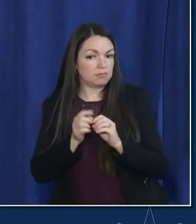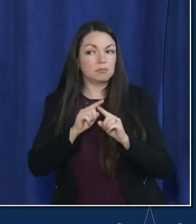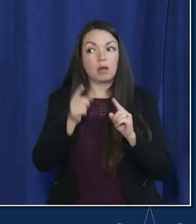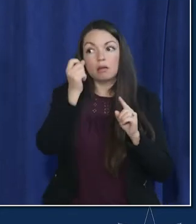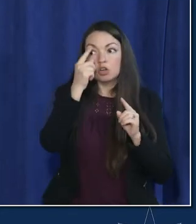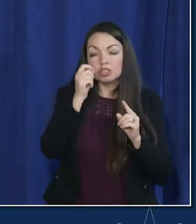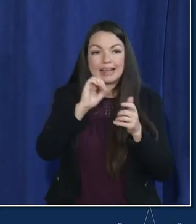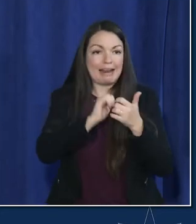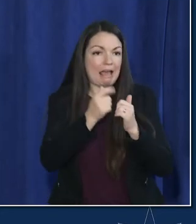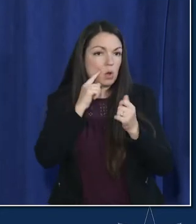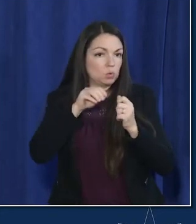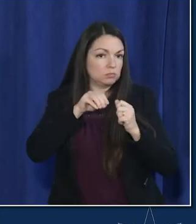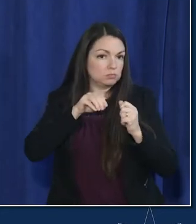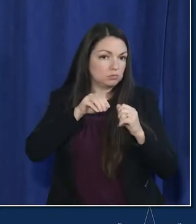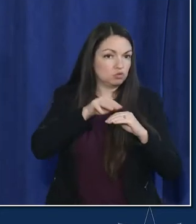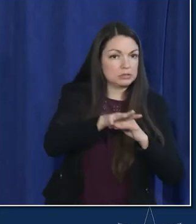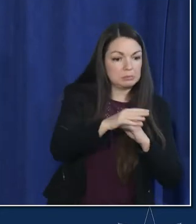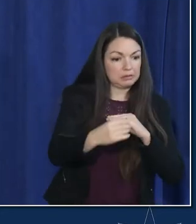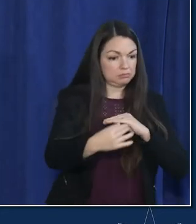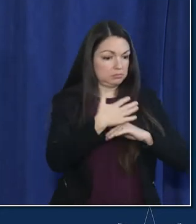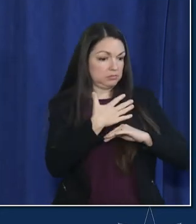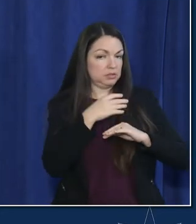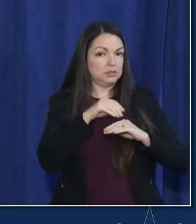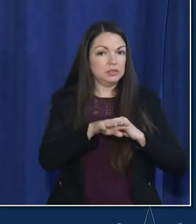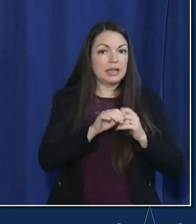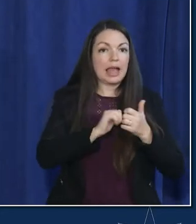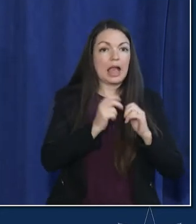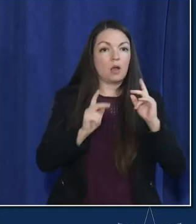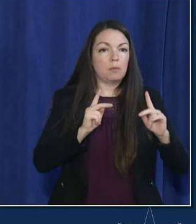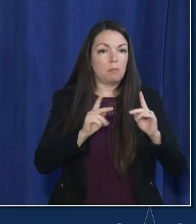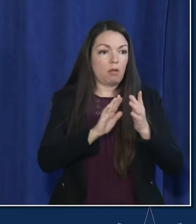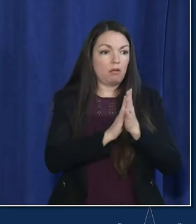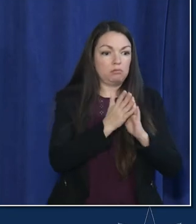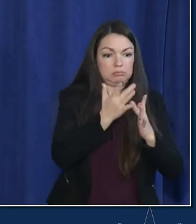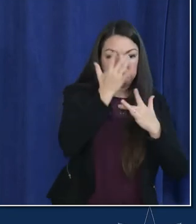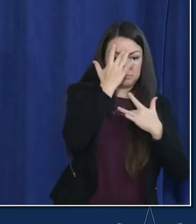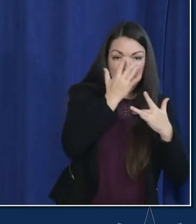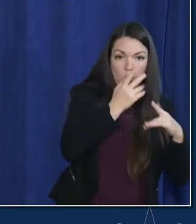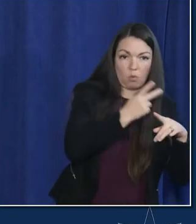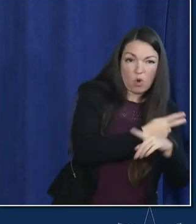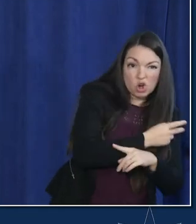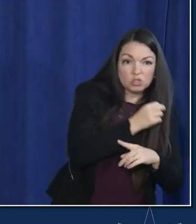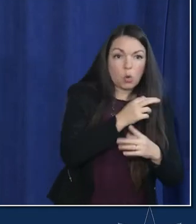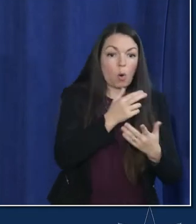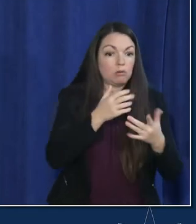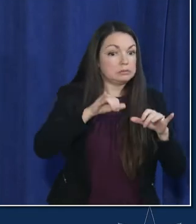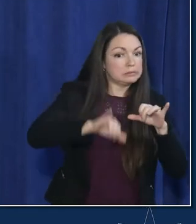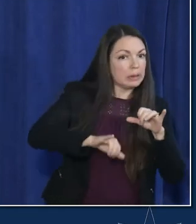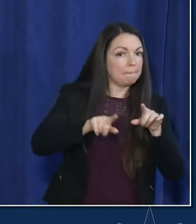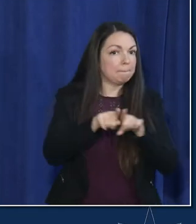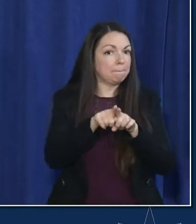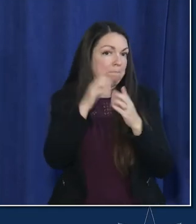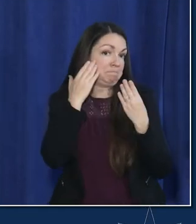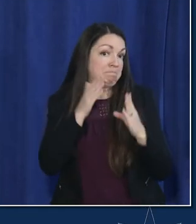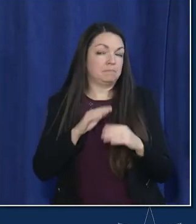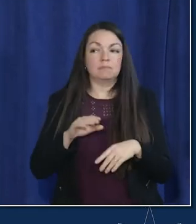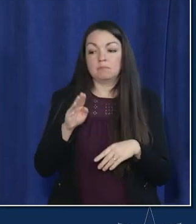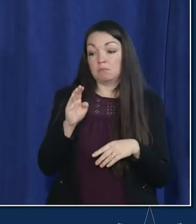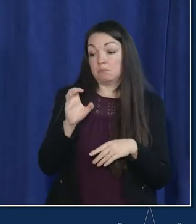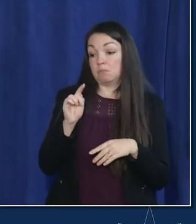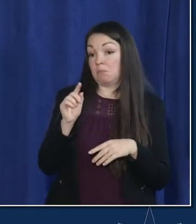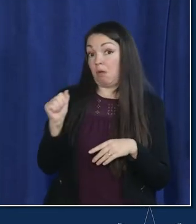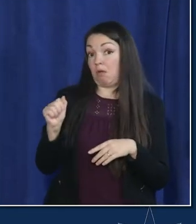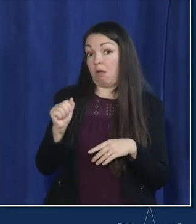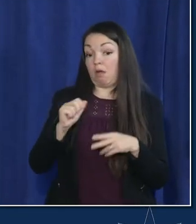and how ill people get is going to be an important part of this question the beta variant actually um was one